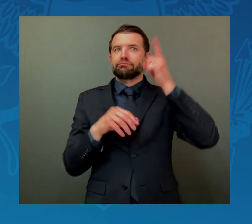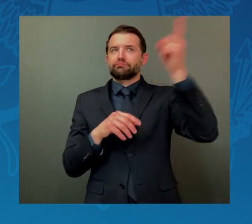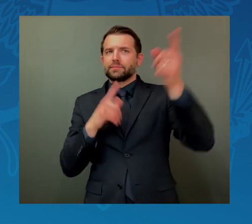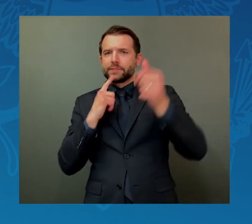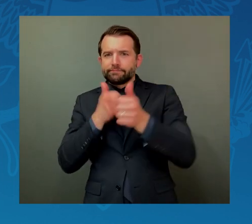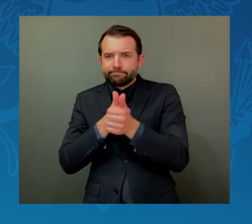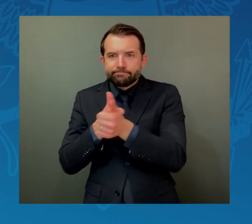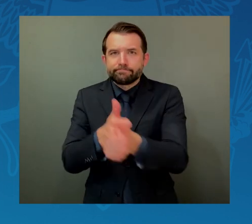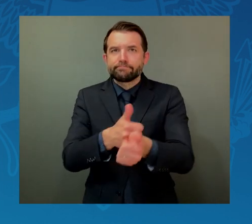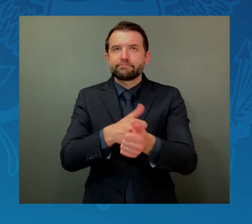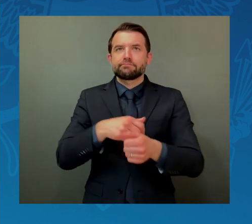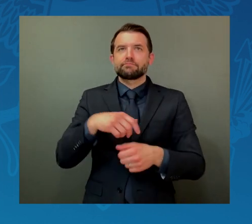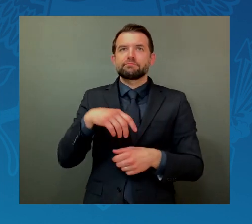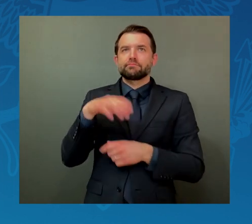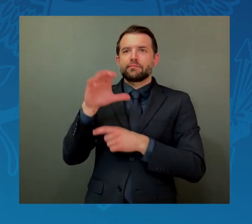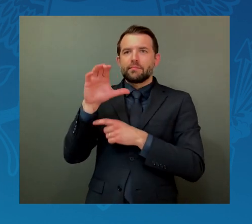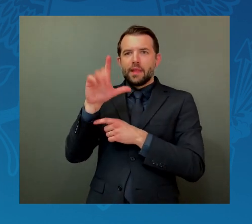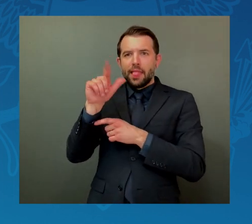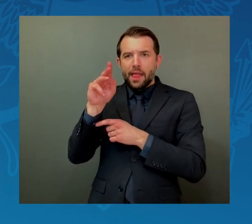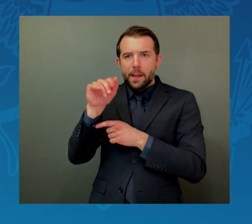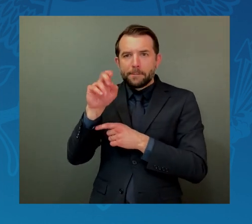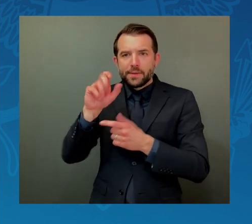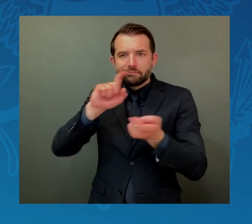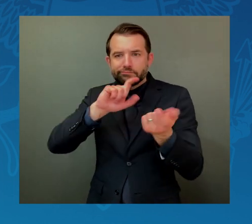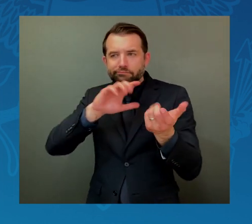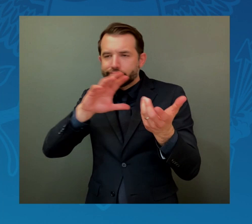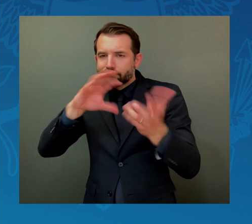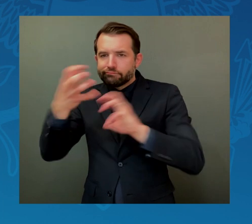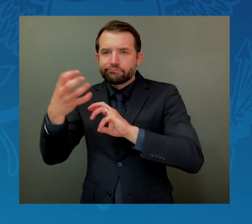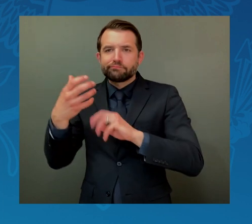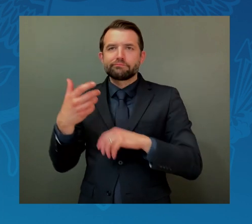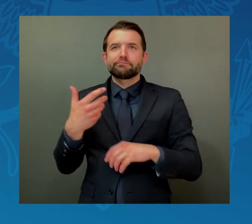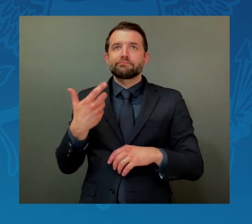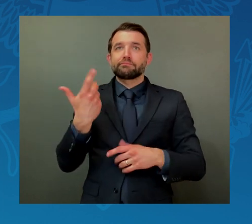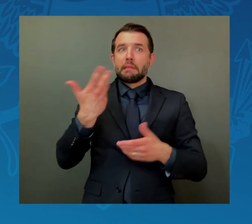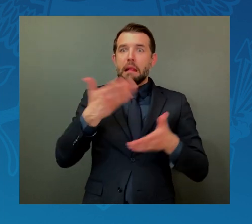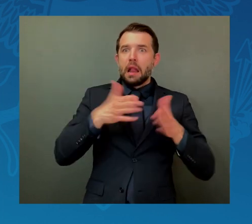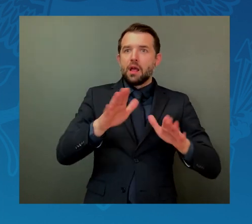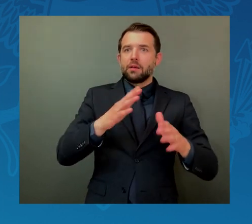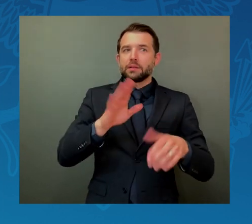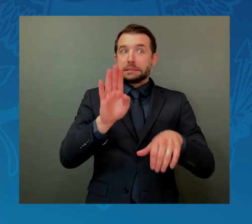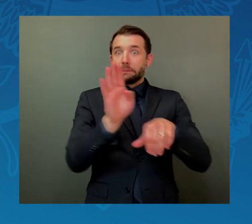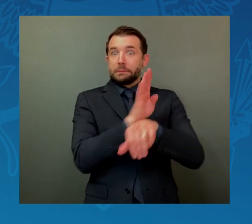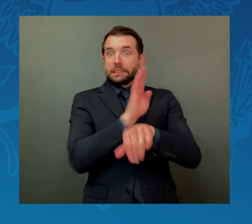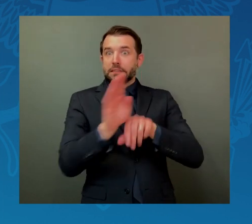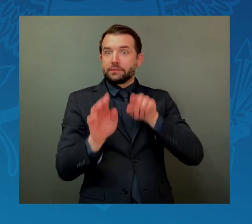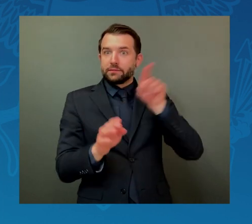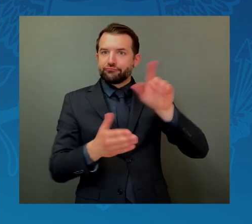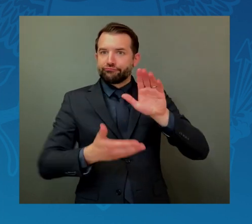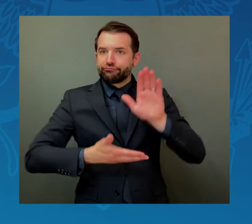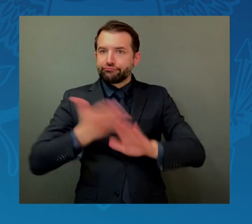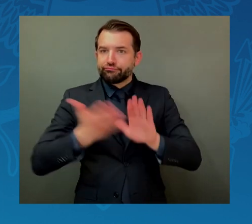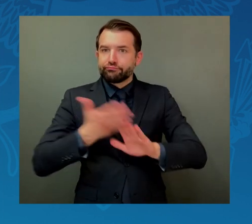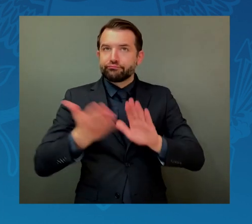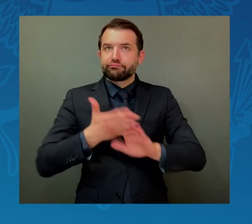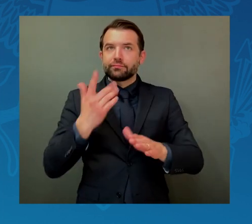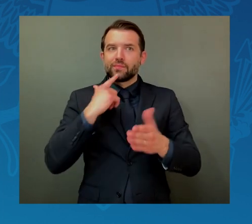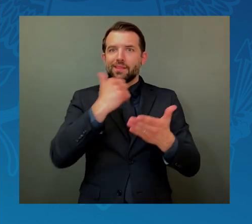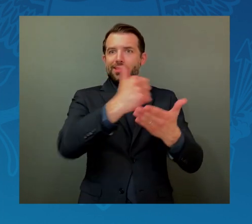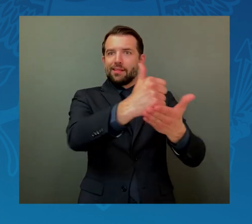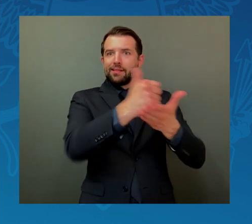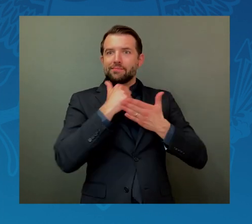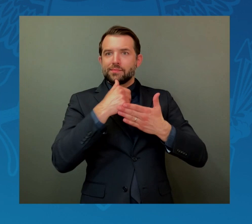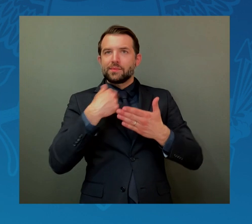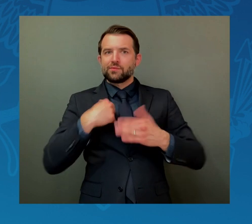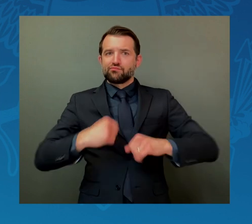They enable our commercial activities. And they help us protect our troops